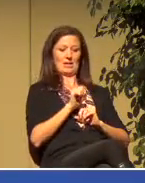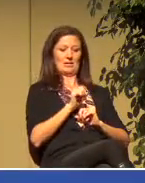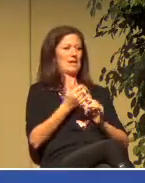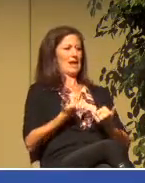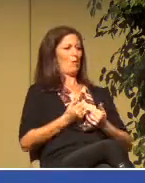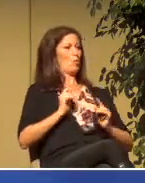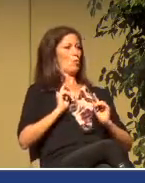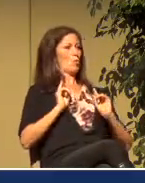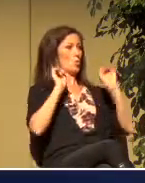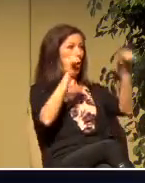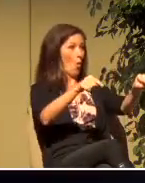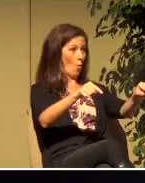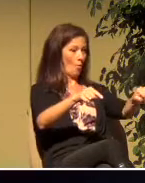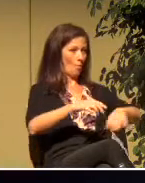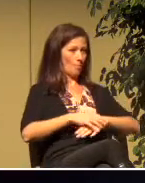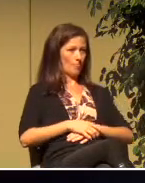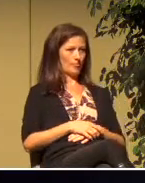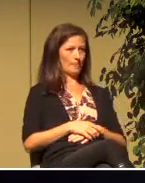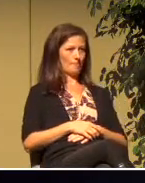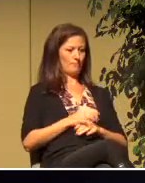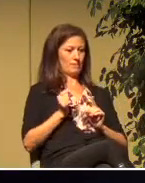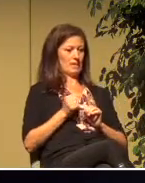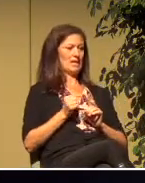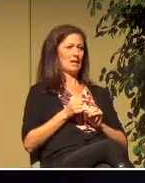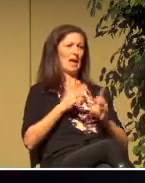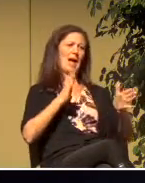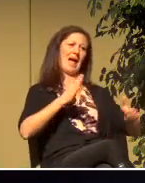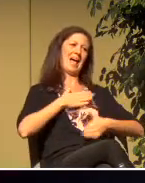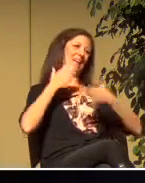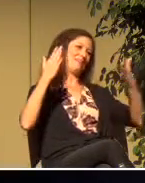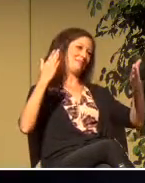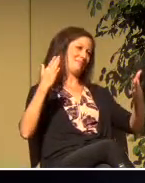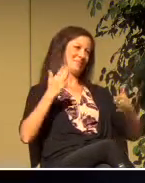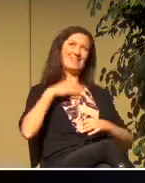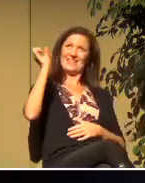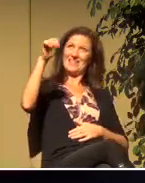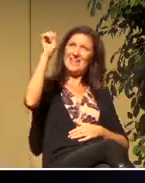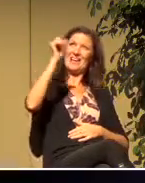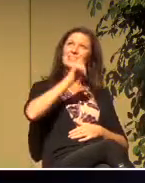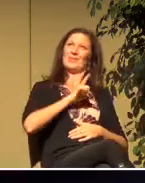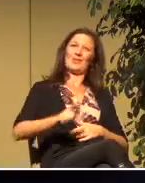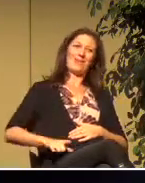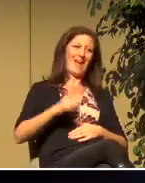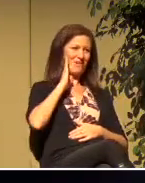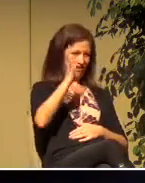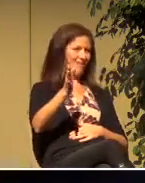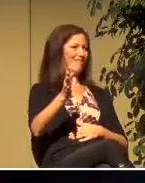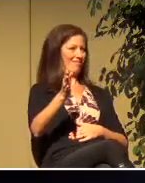Ananias was delighted to be able to go. Wasn't he?